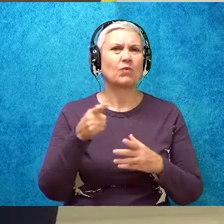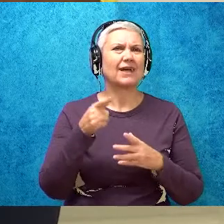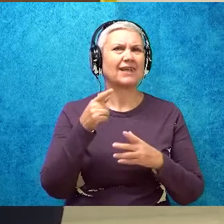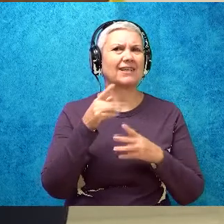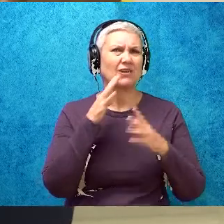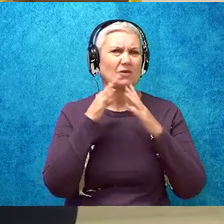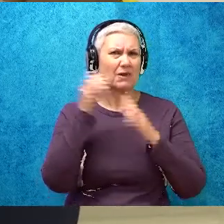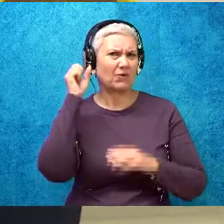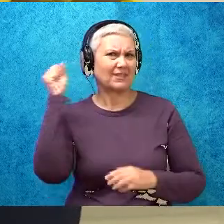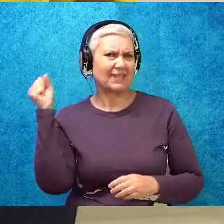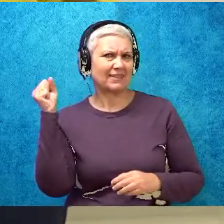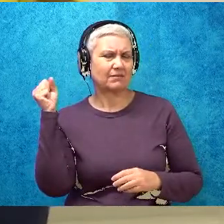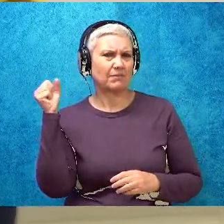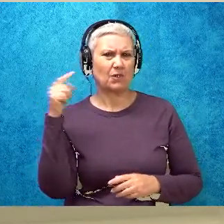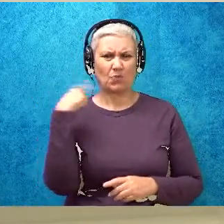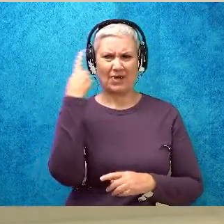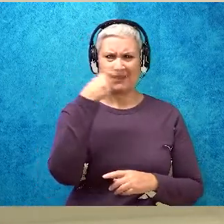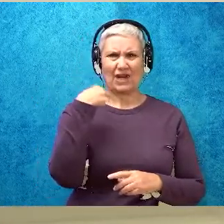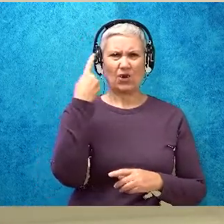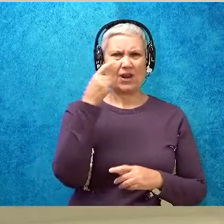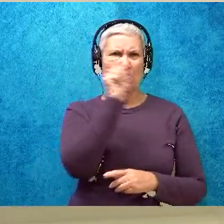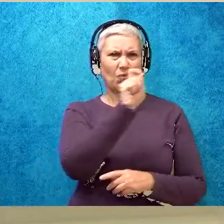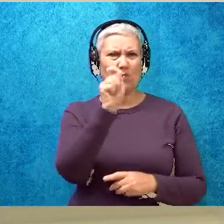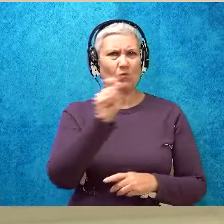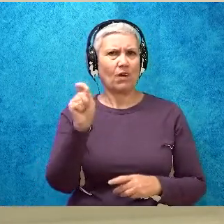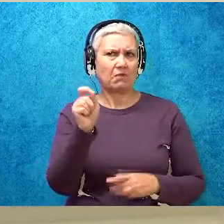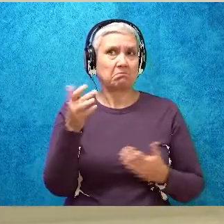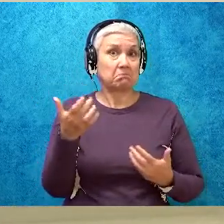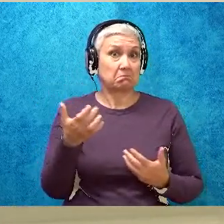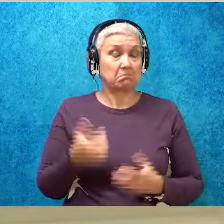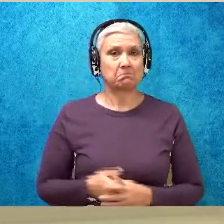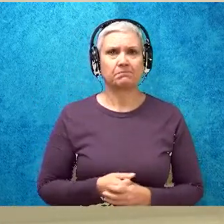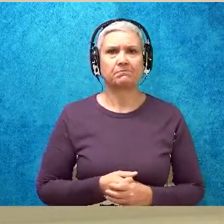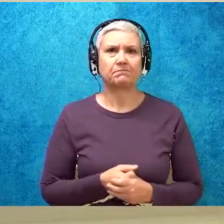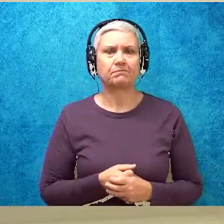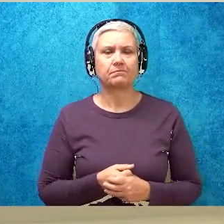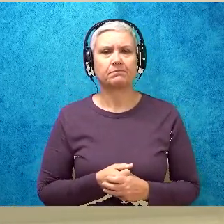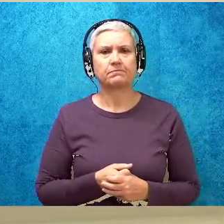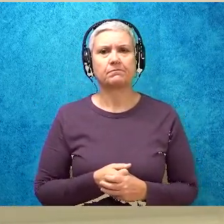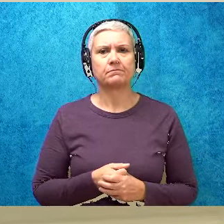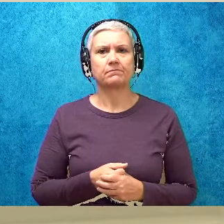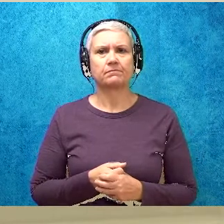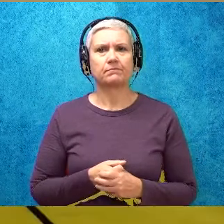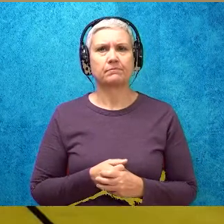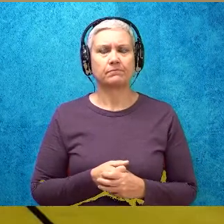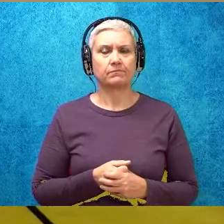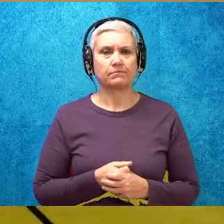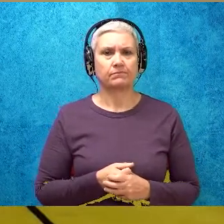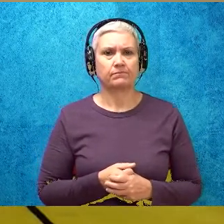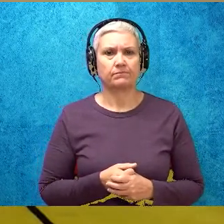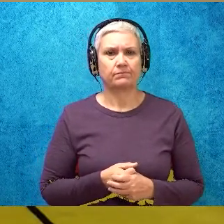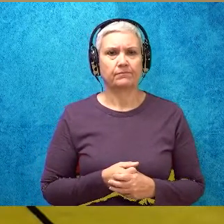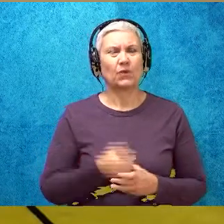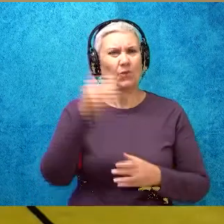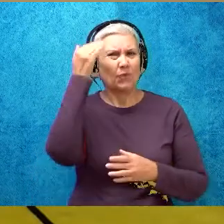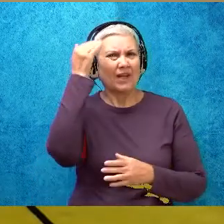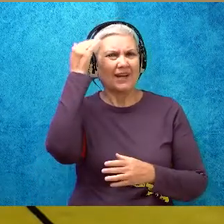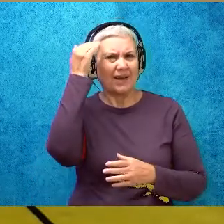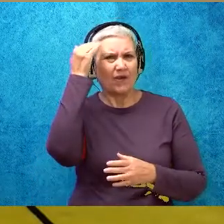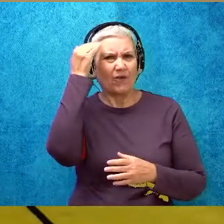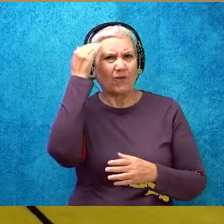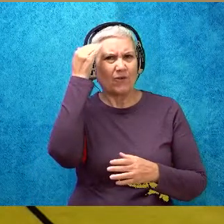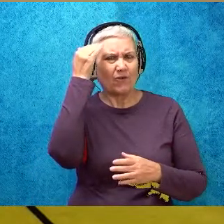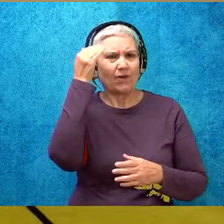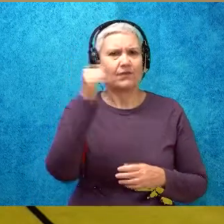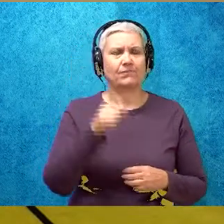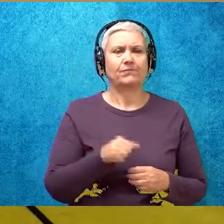Now, let's talk about what it looks like when we write it. So, we're familiar with the